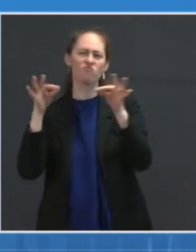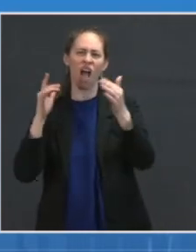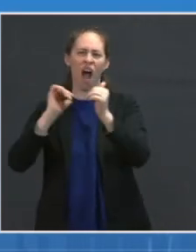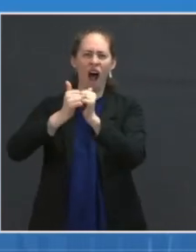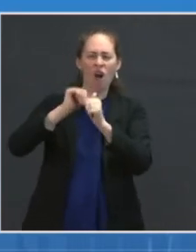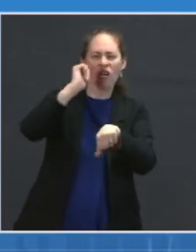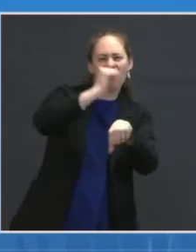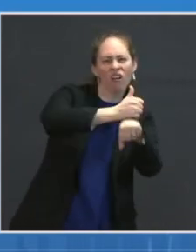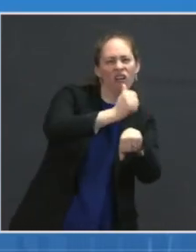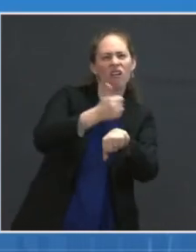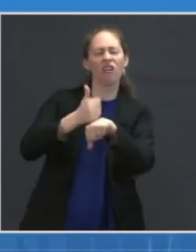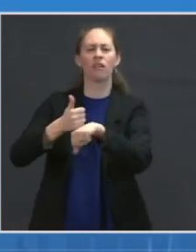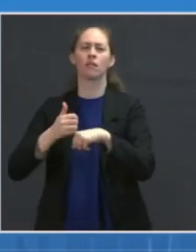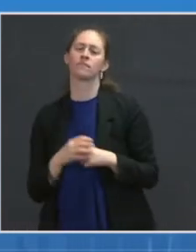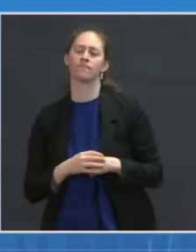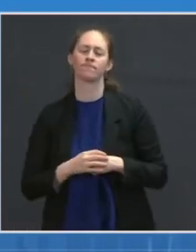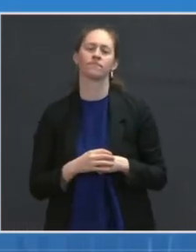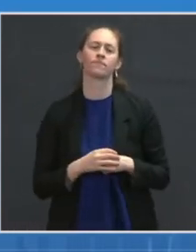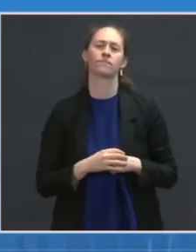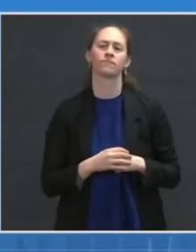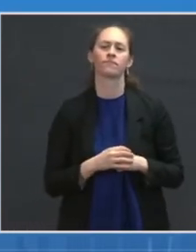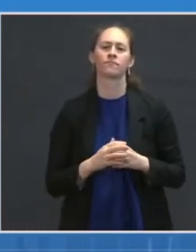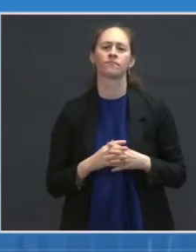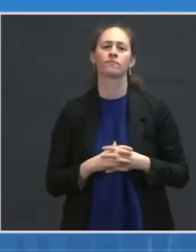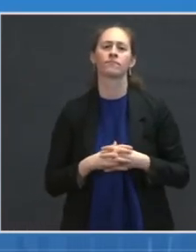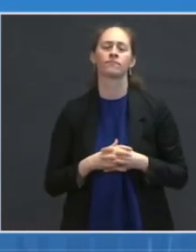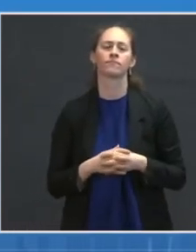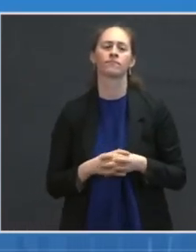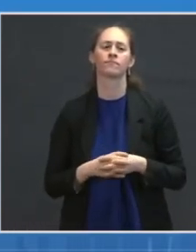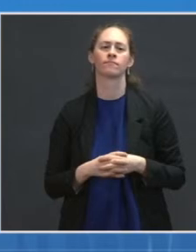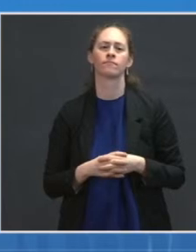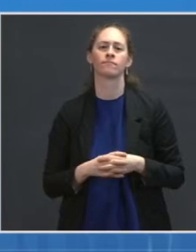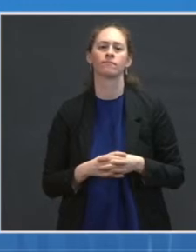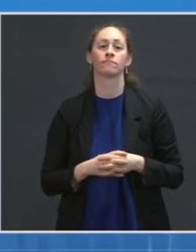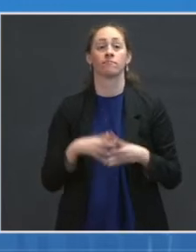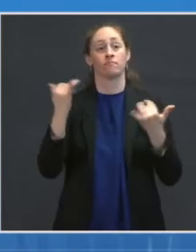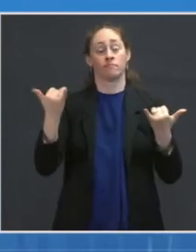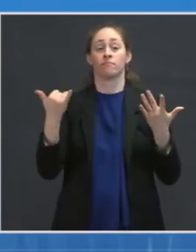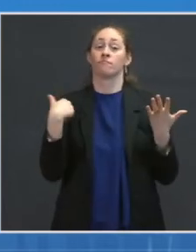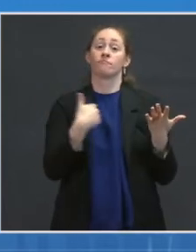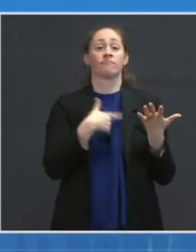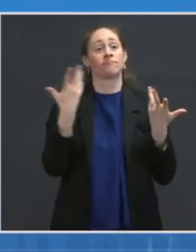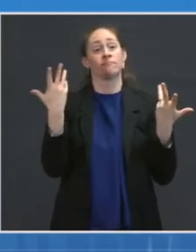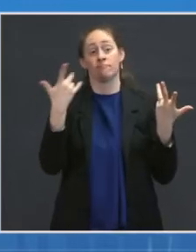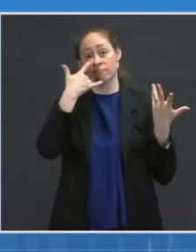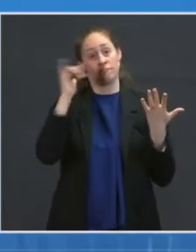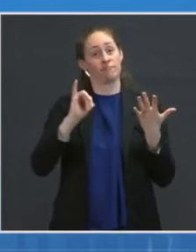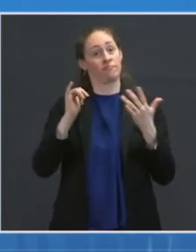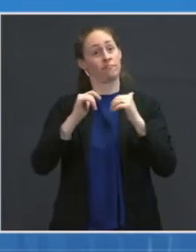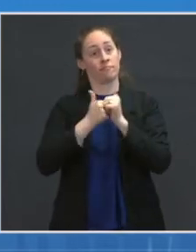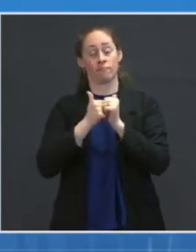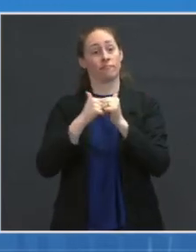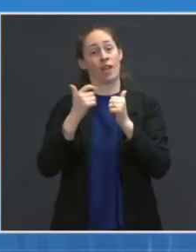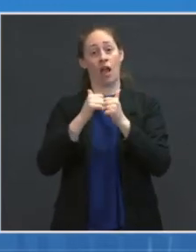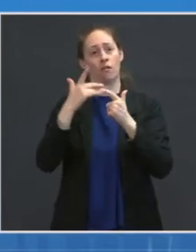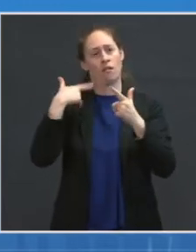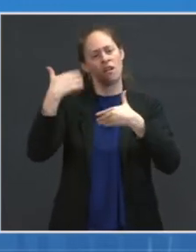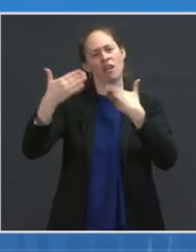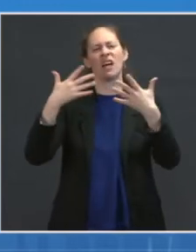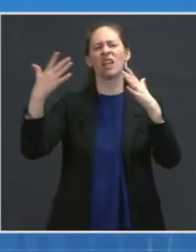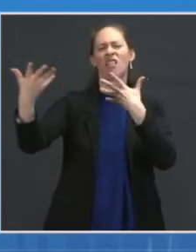like to target. What I would reflect for you, Jonathan, is we have a very healthy ongoing dialogue with multiple